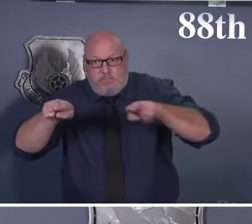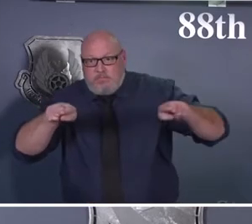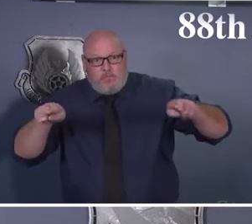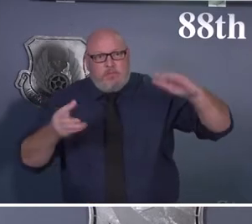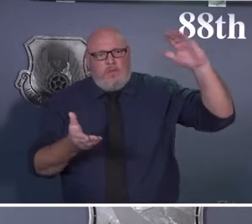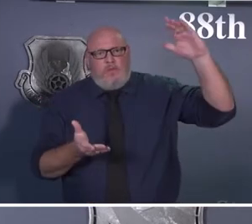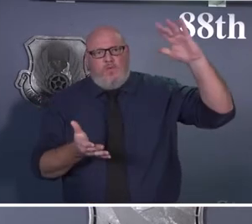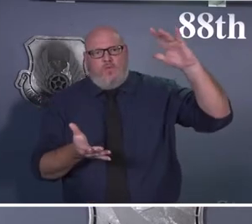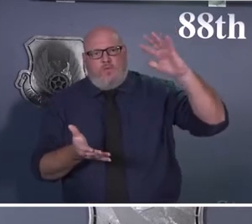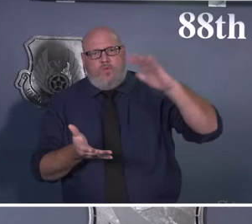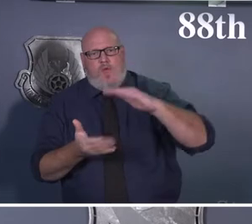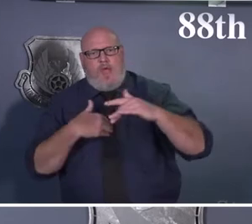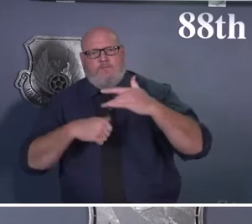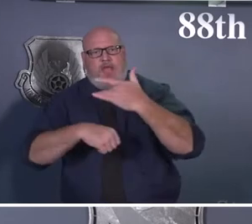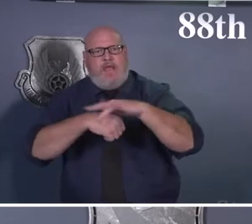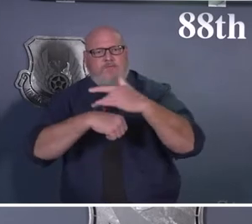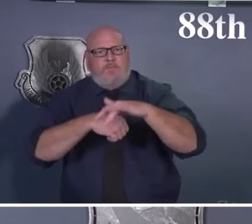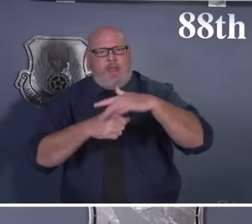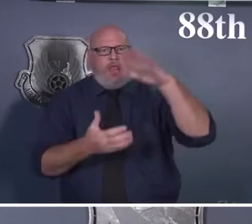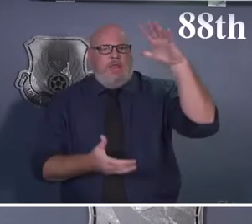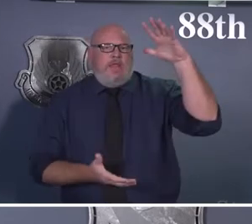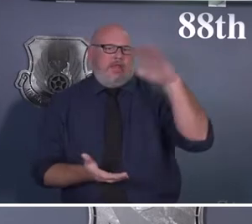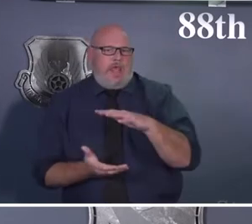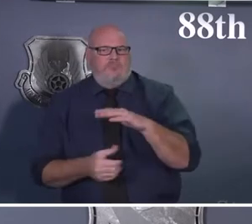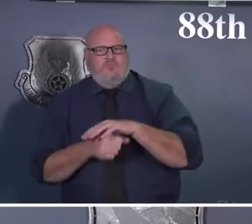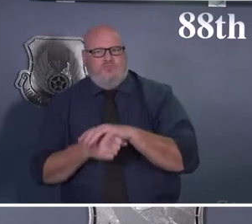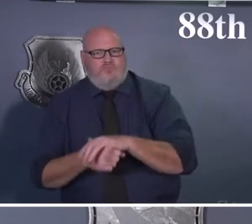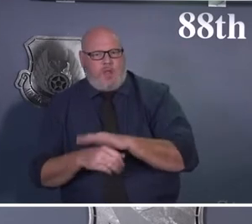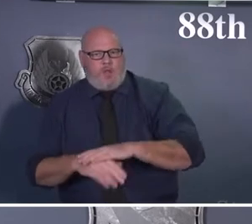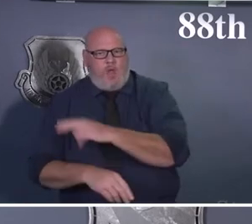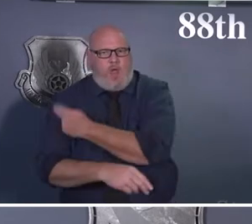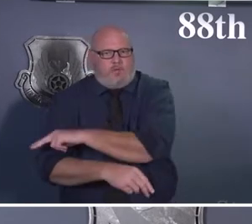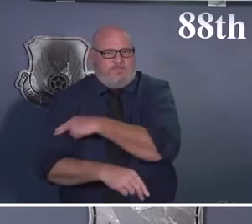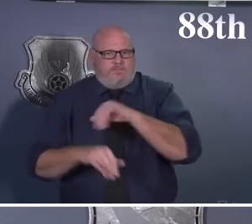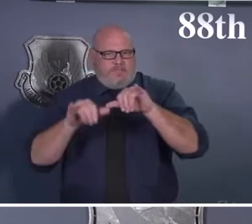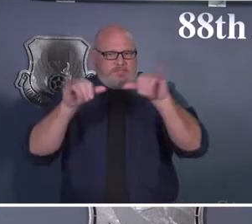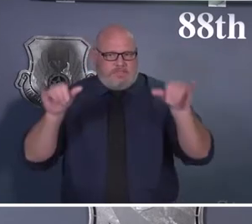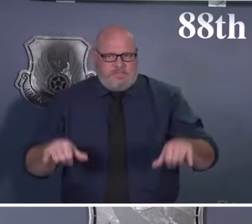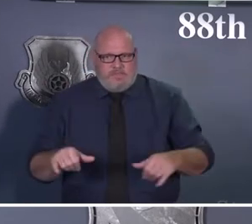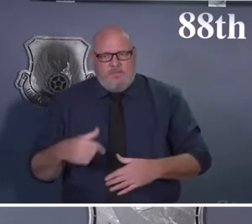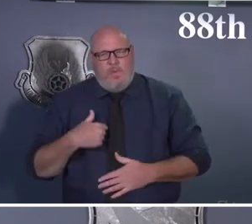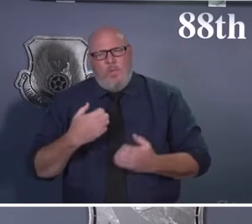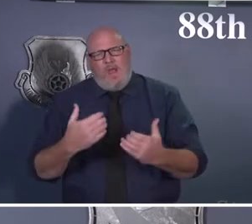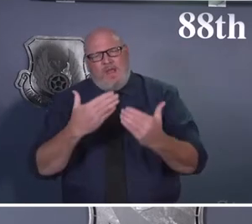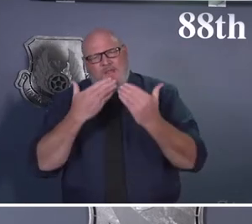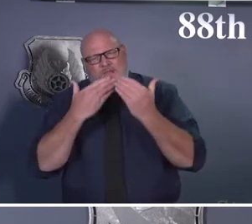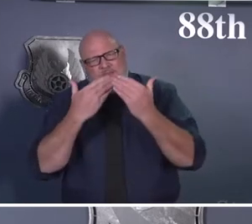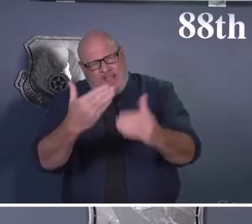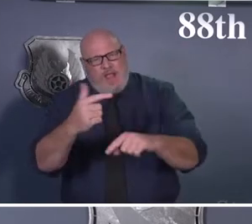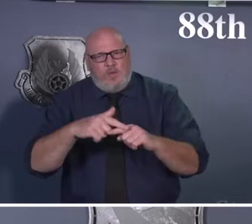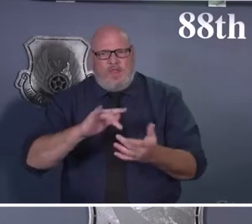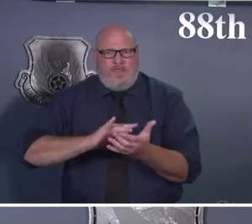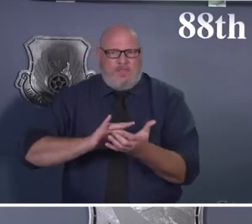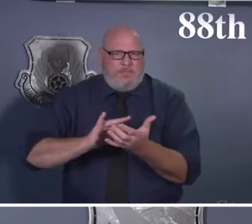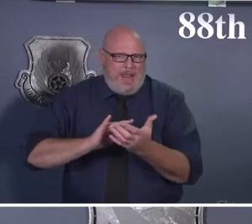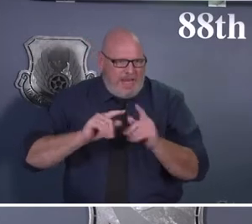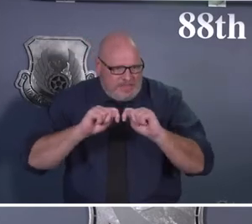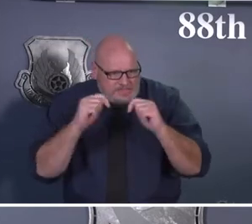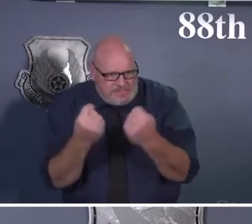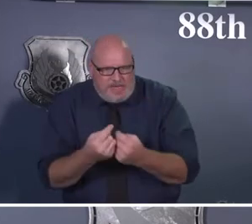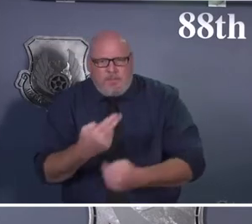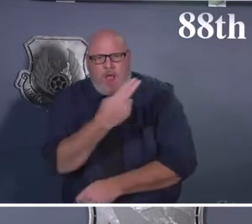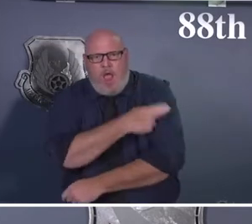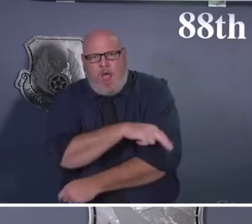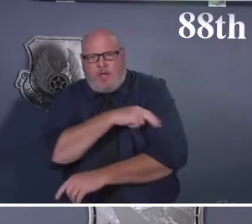you to all of our community partners out there working in the medical business. You had your work cut out for you, not just over the